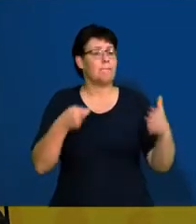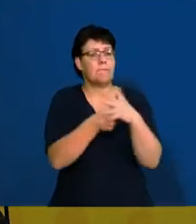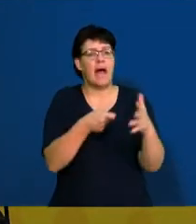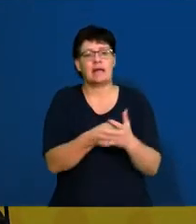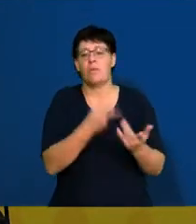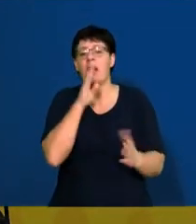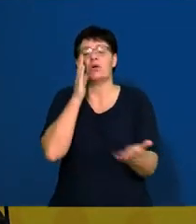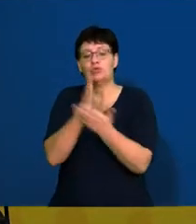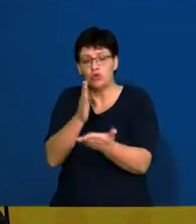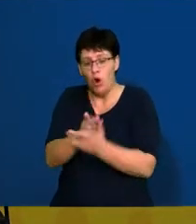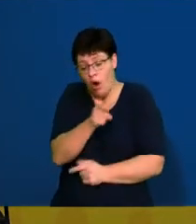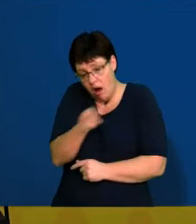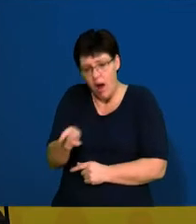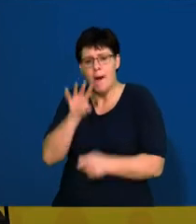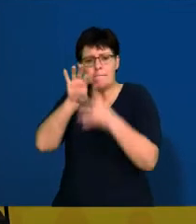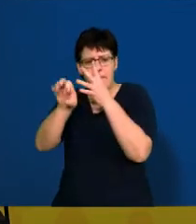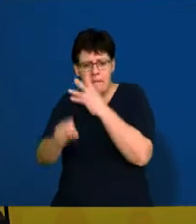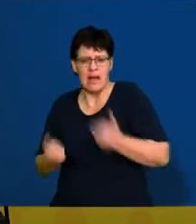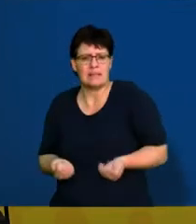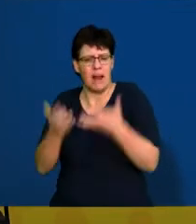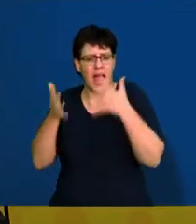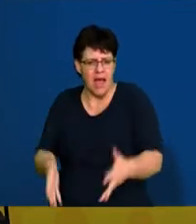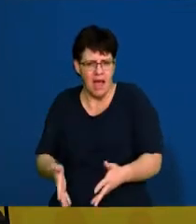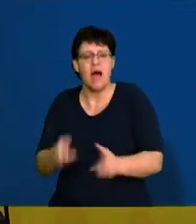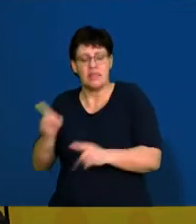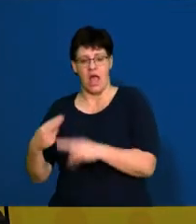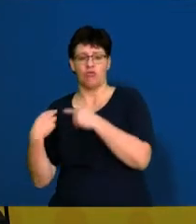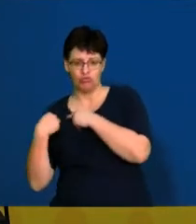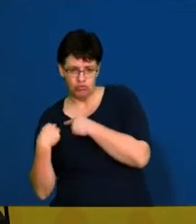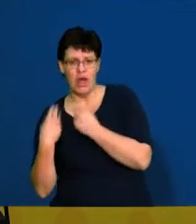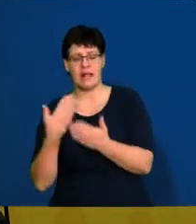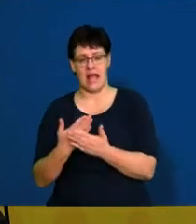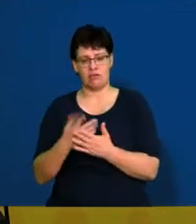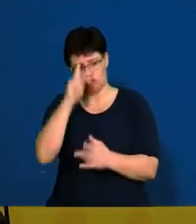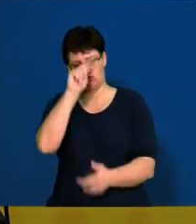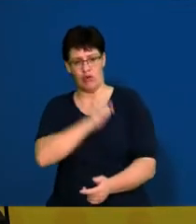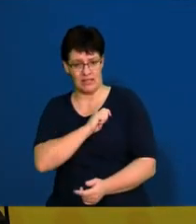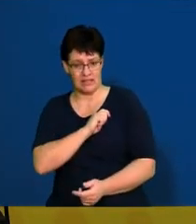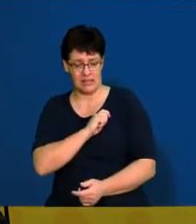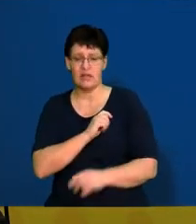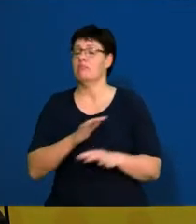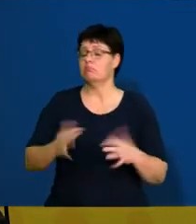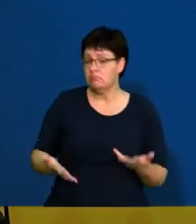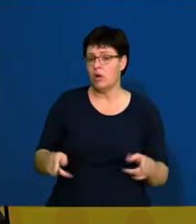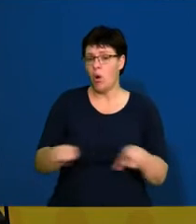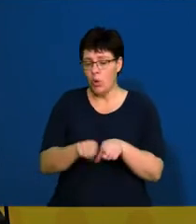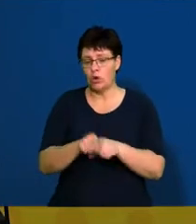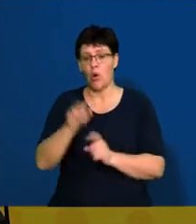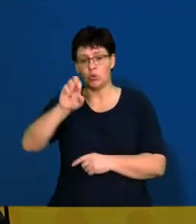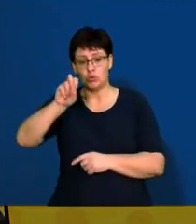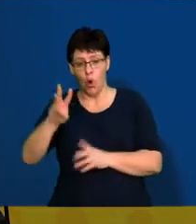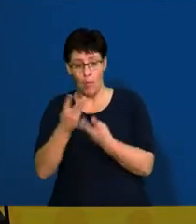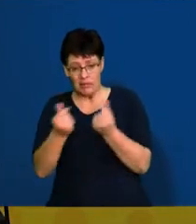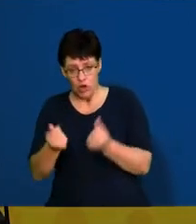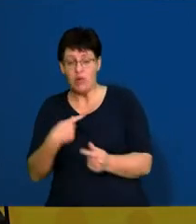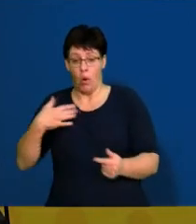would go out there and make sure that they can find suppliers that are reliable and that can give the raw